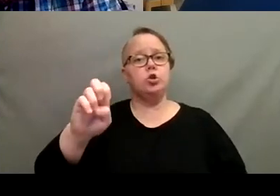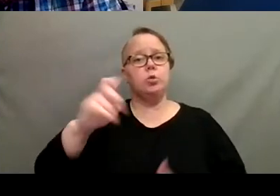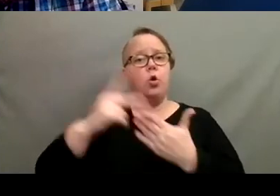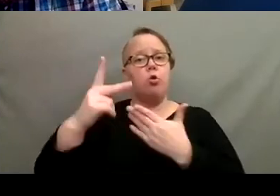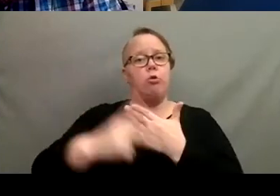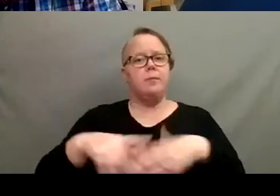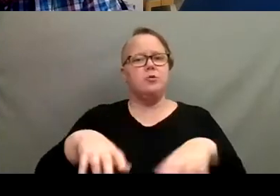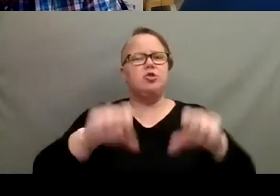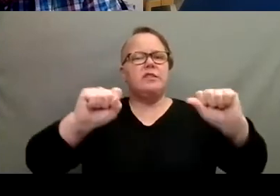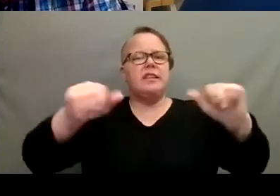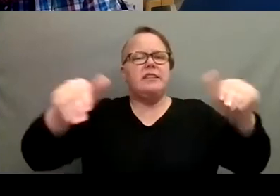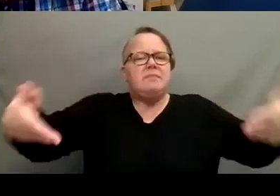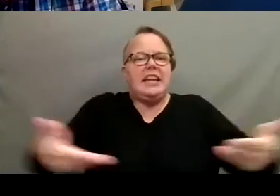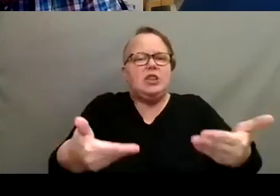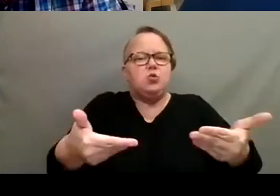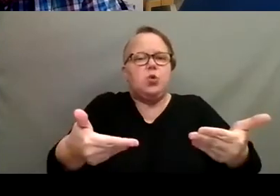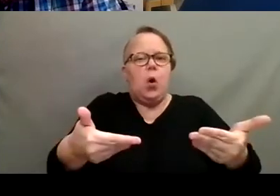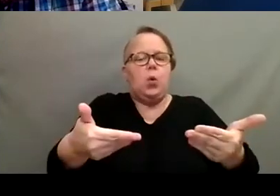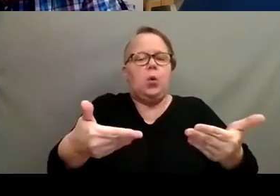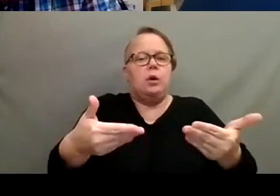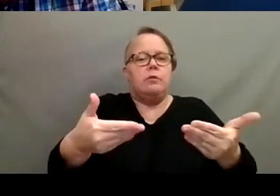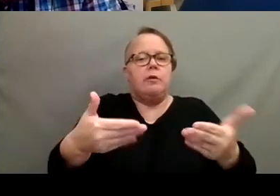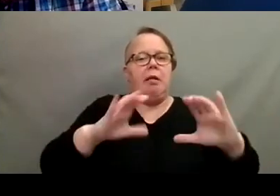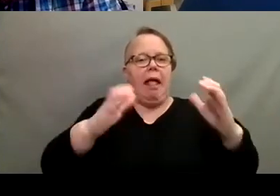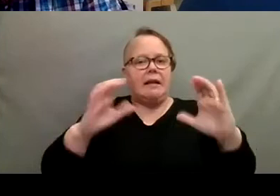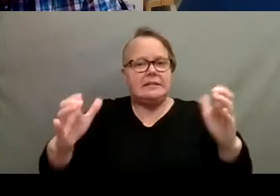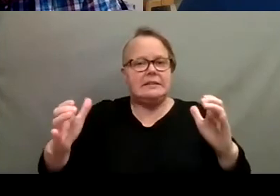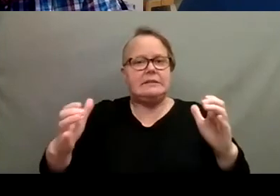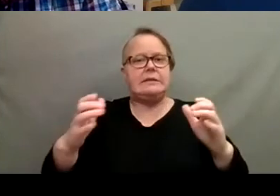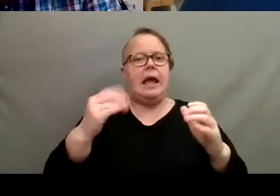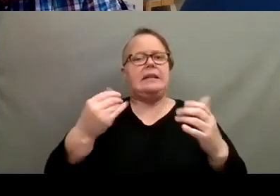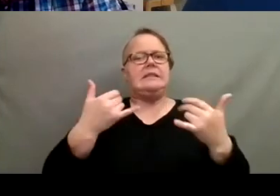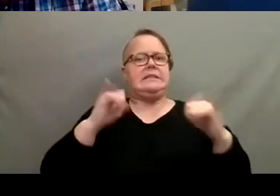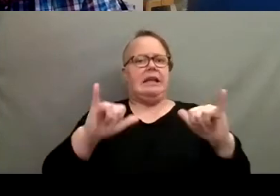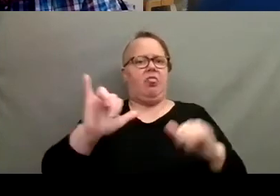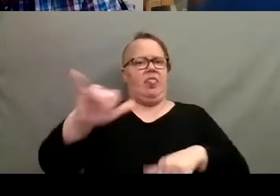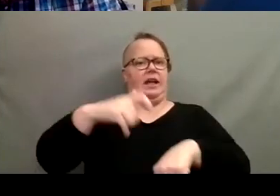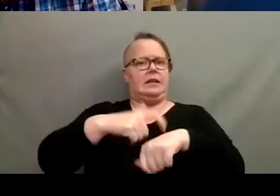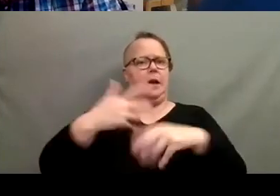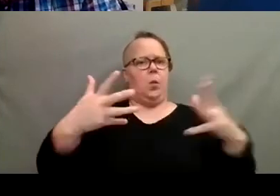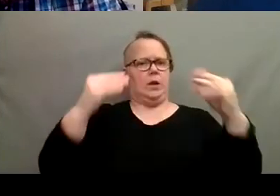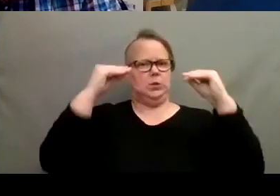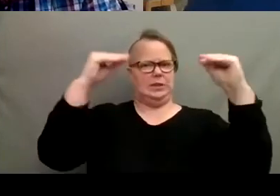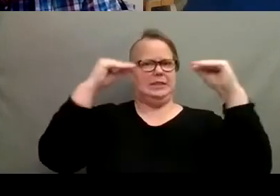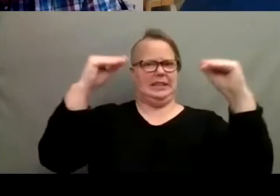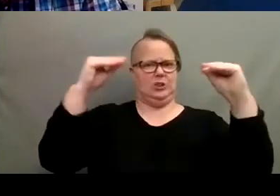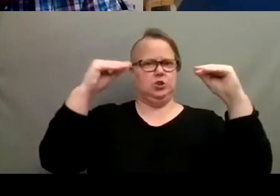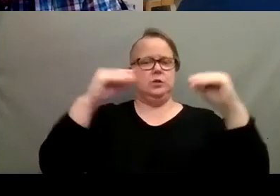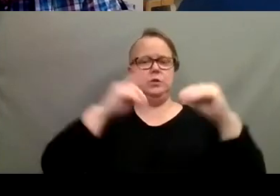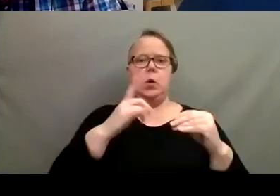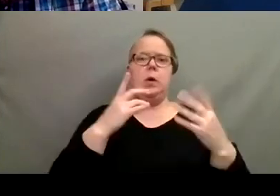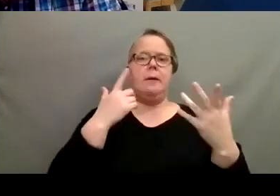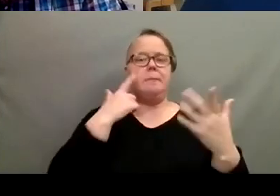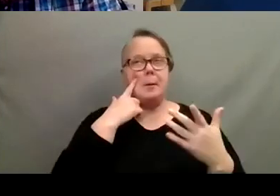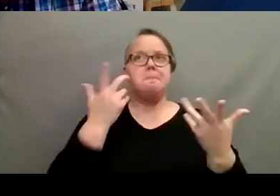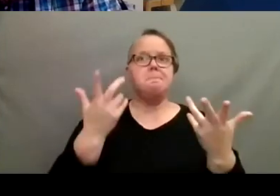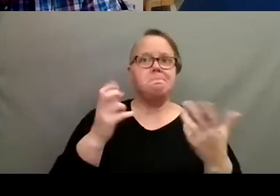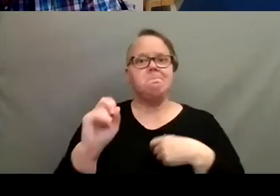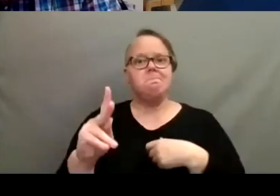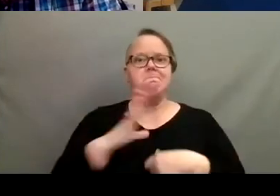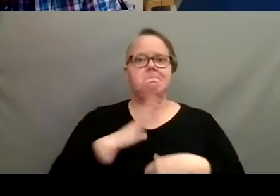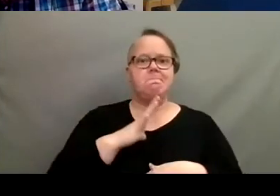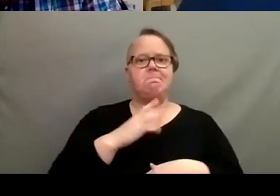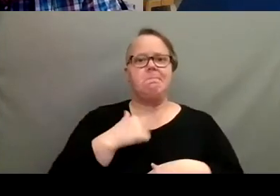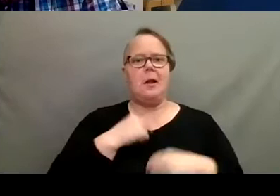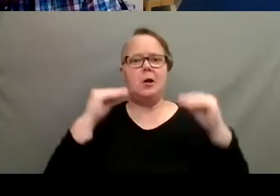kind of introductory horticulture classes. And still at that point knew I wanted to teach still. So at that point I was thinking, oh,